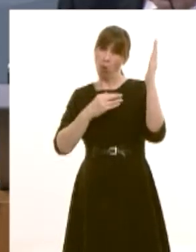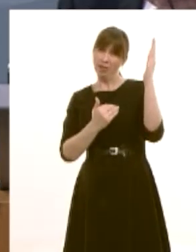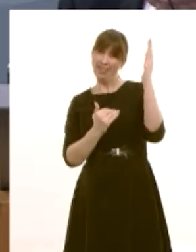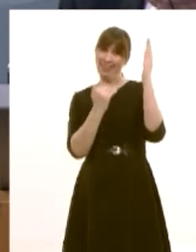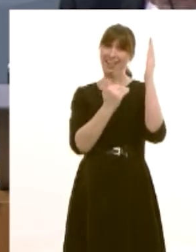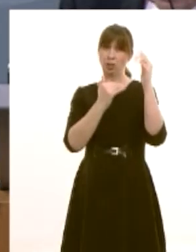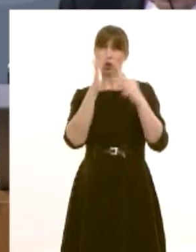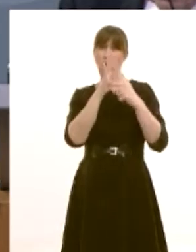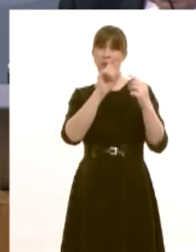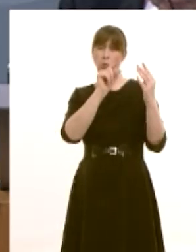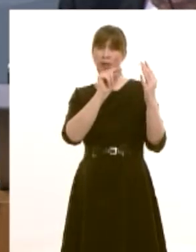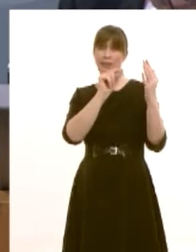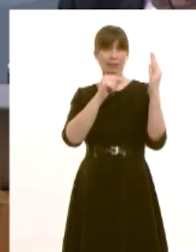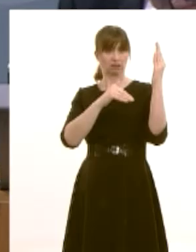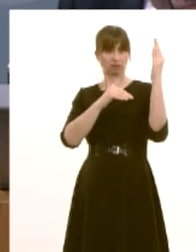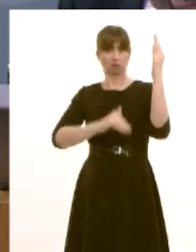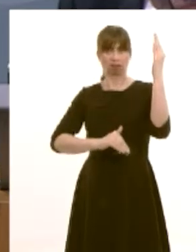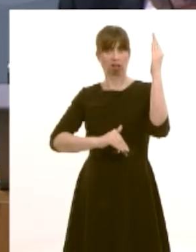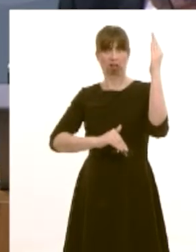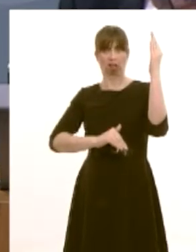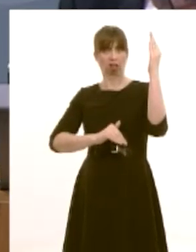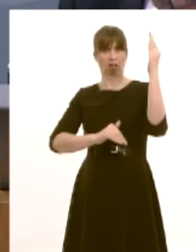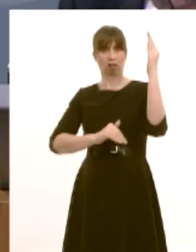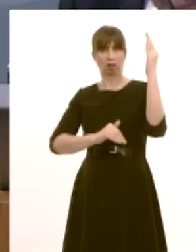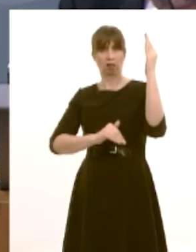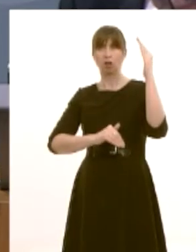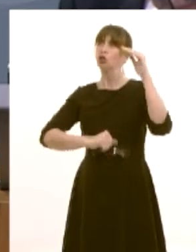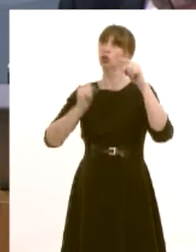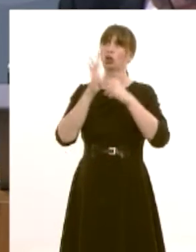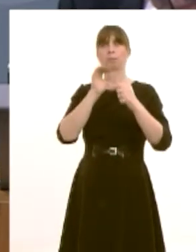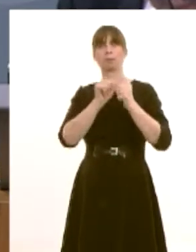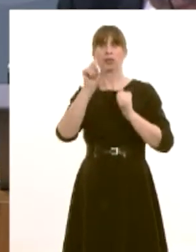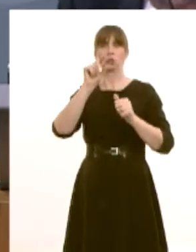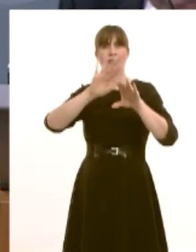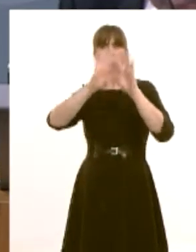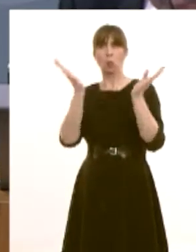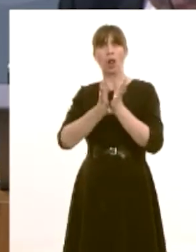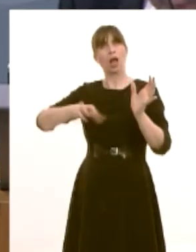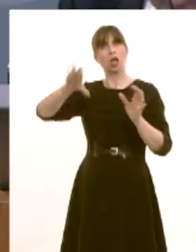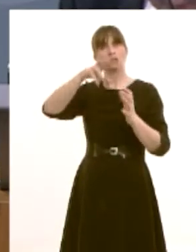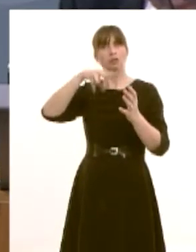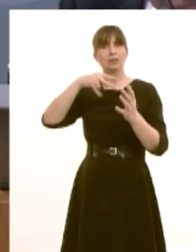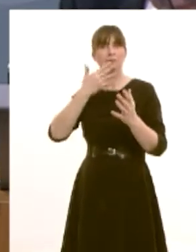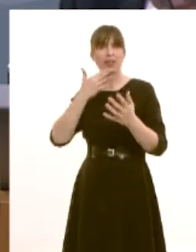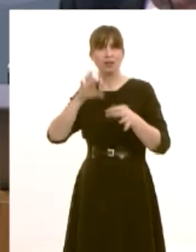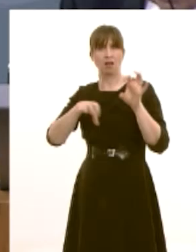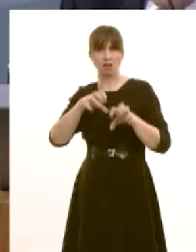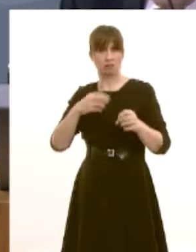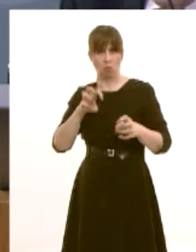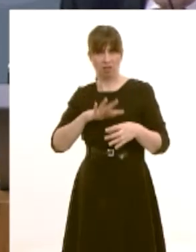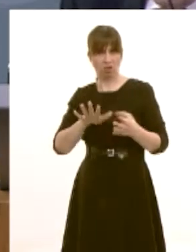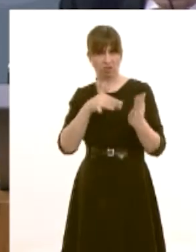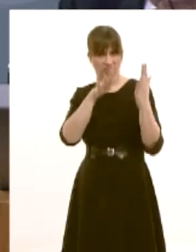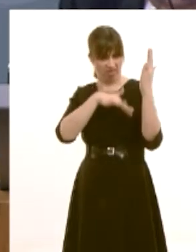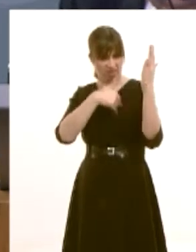international nations all together why do you feel you weren't able to meet your pledge with regards to education in